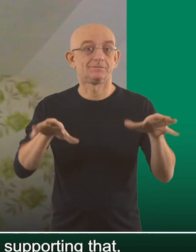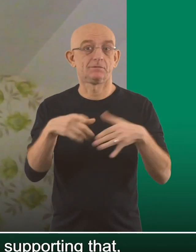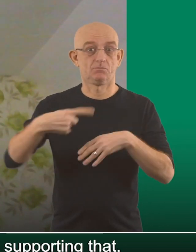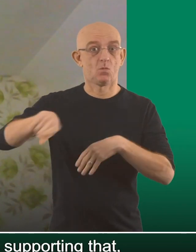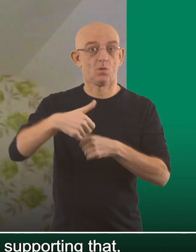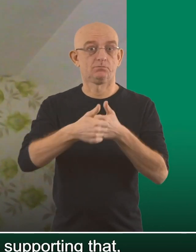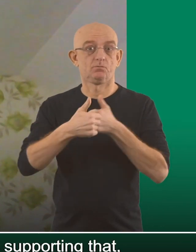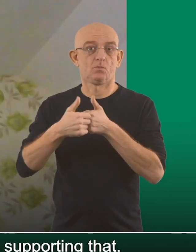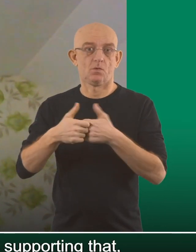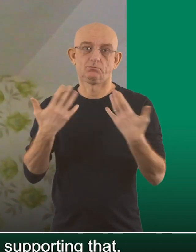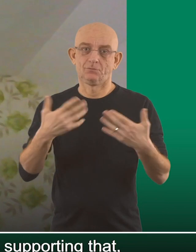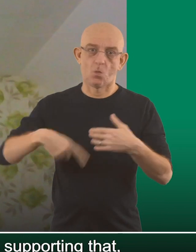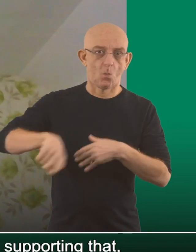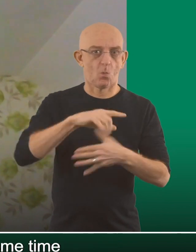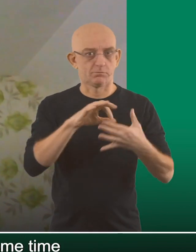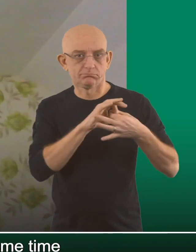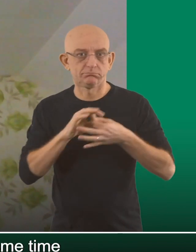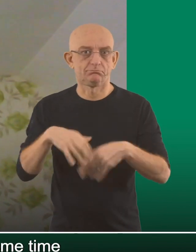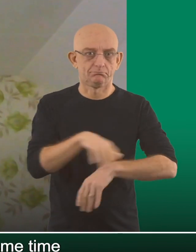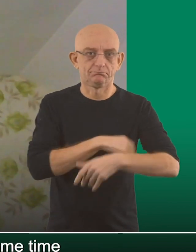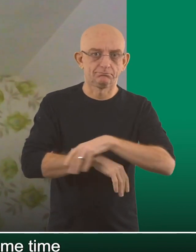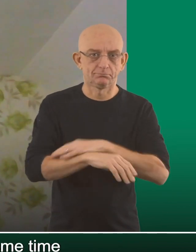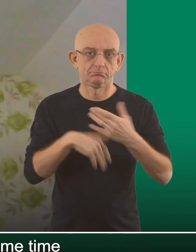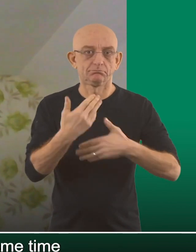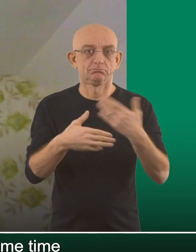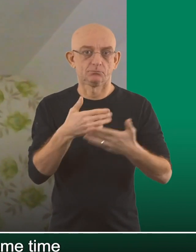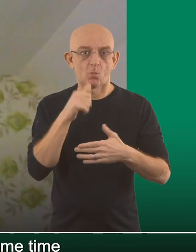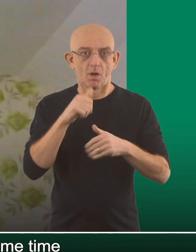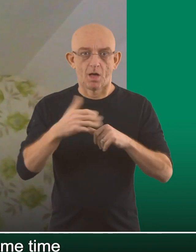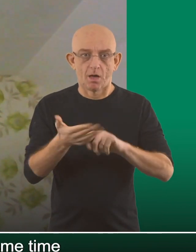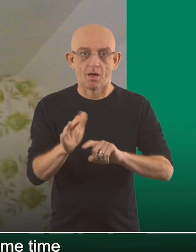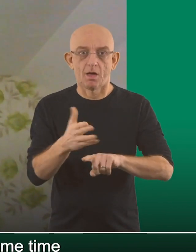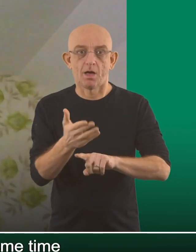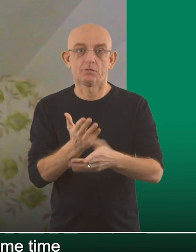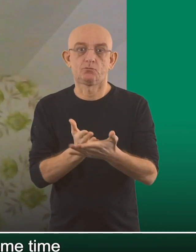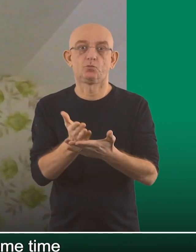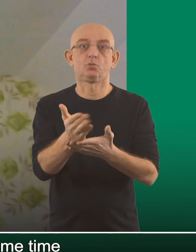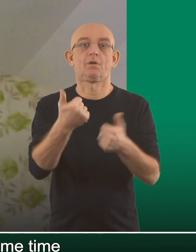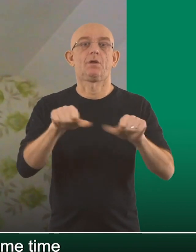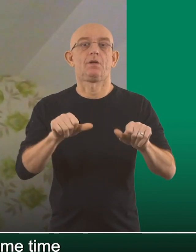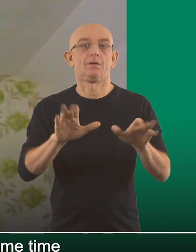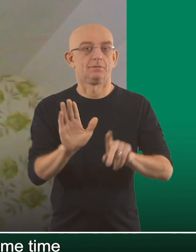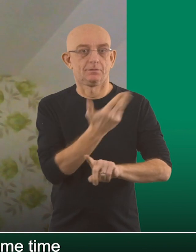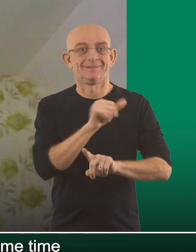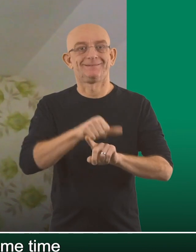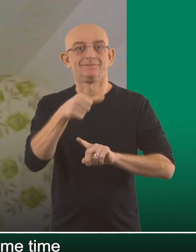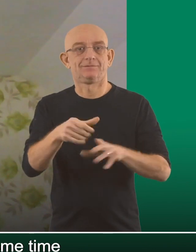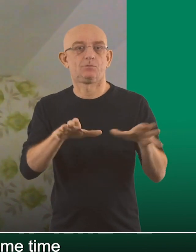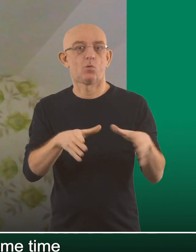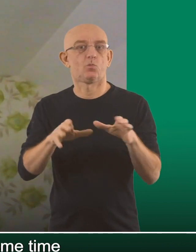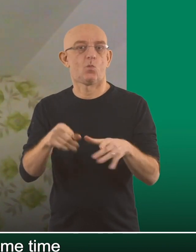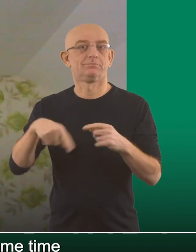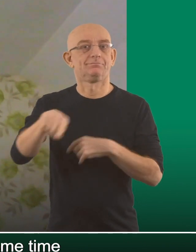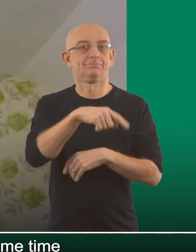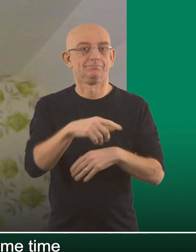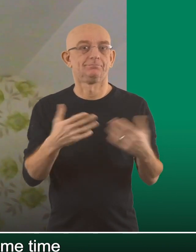community sector and the faith sector is supporting that. It's a big, big effort and will take some time to get through all of